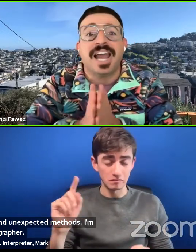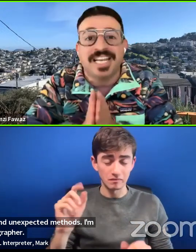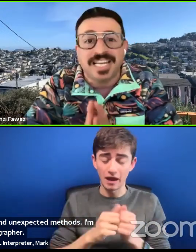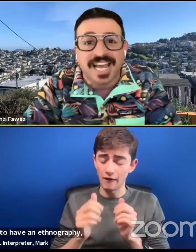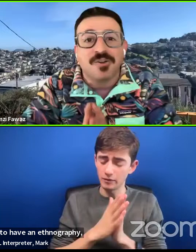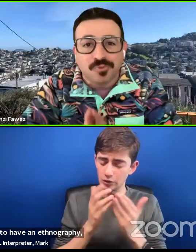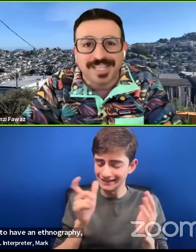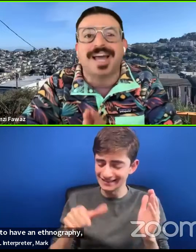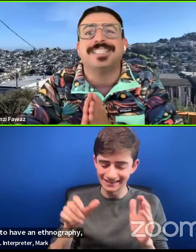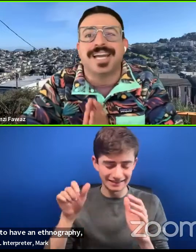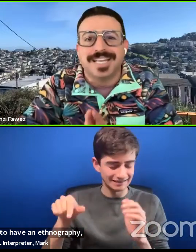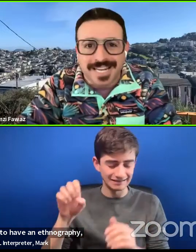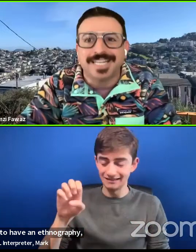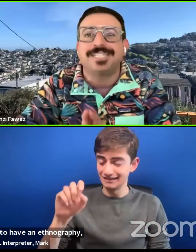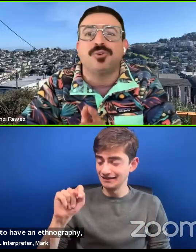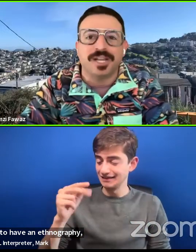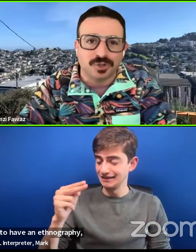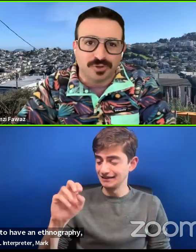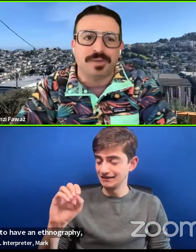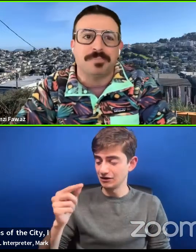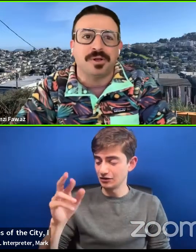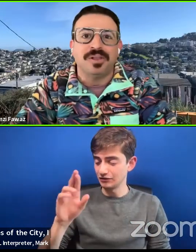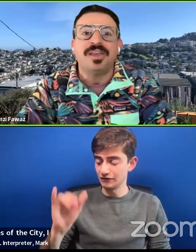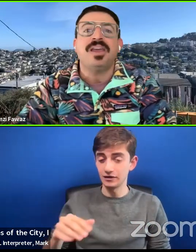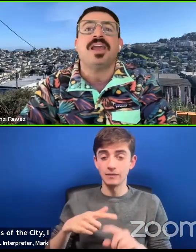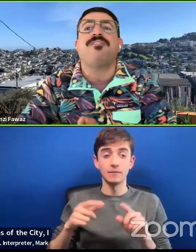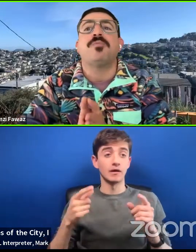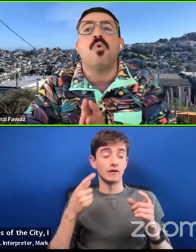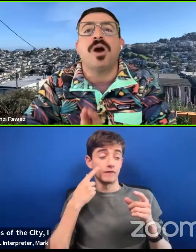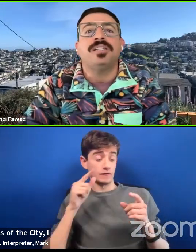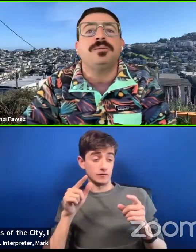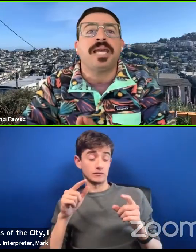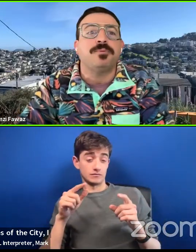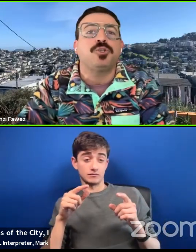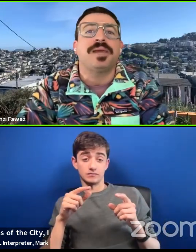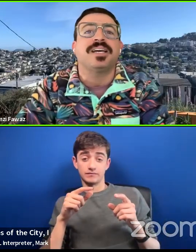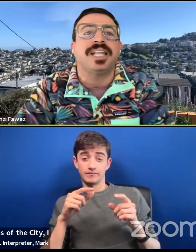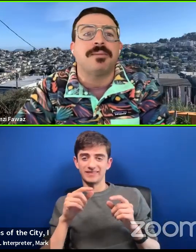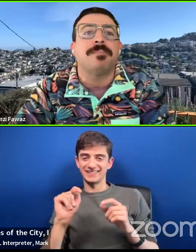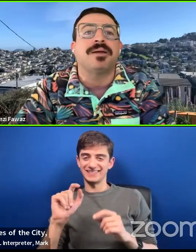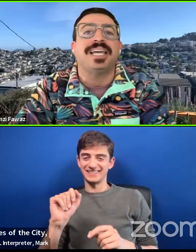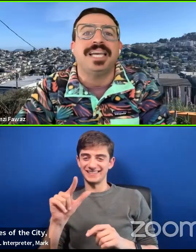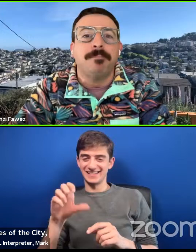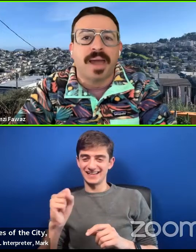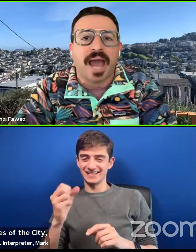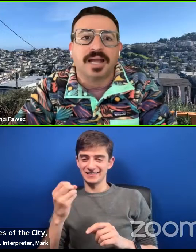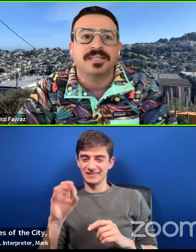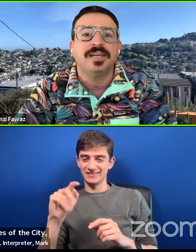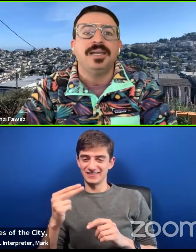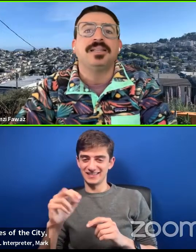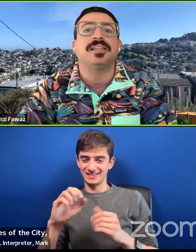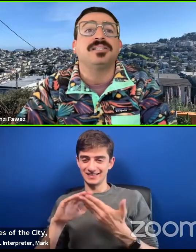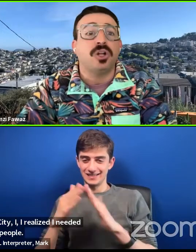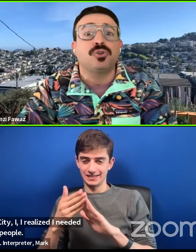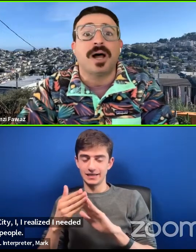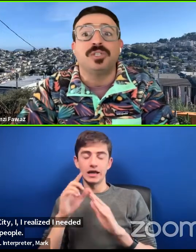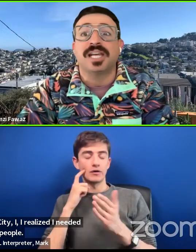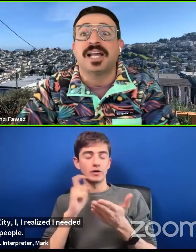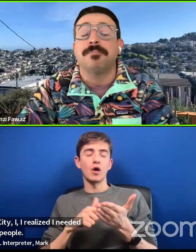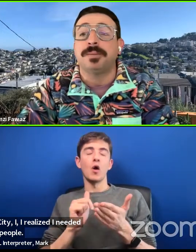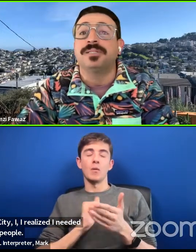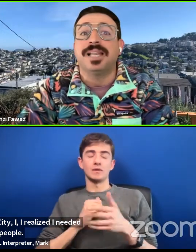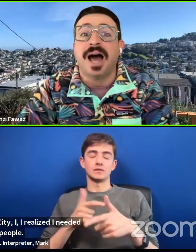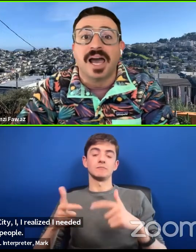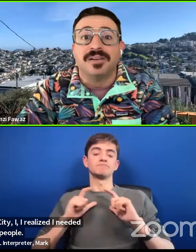Tales of the City, I realized I needed to interview people if I wanted to be able to make a claim about the impact that this